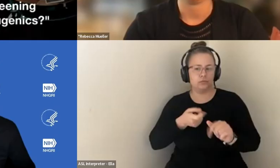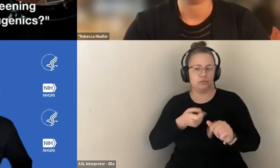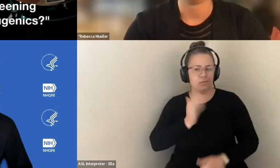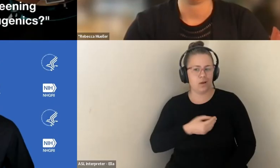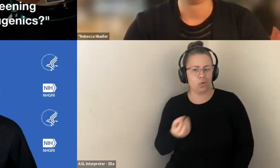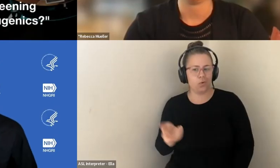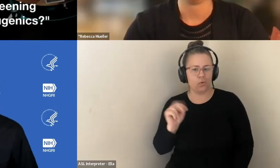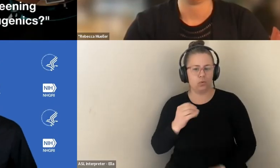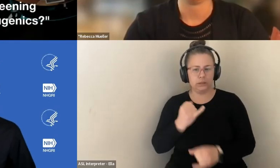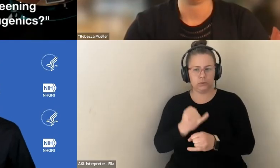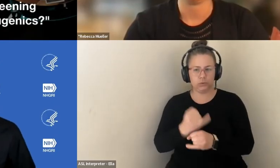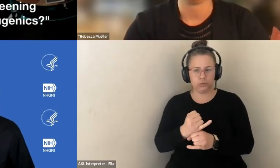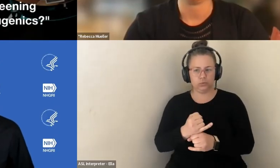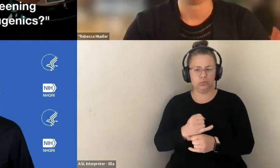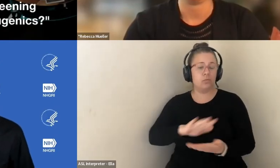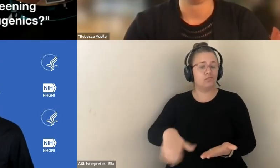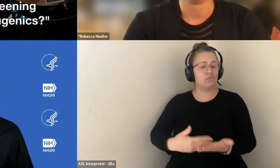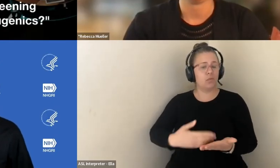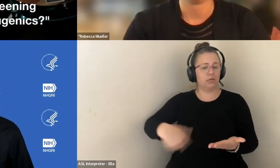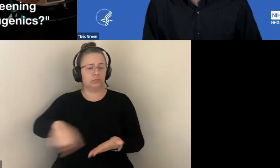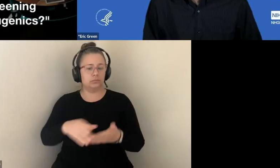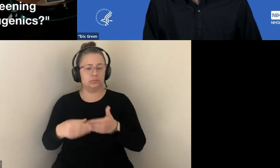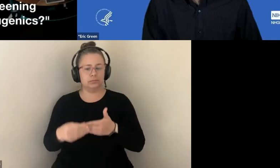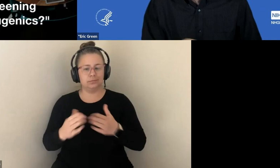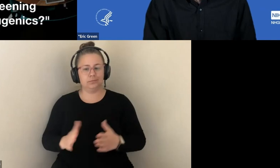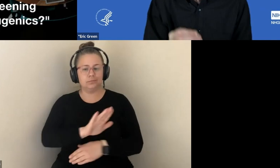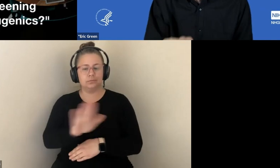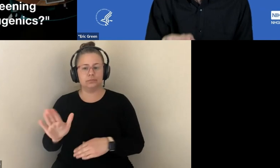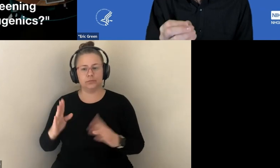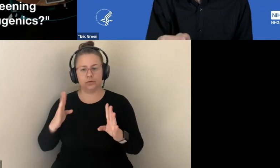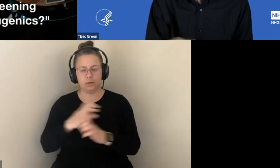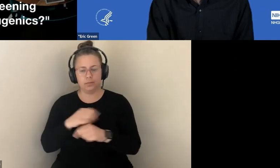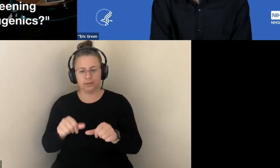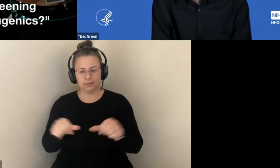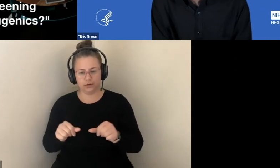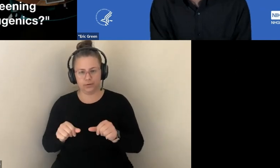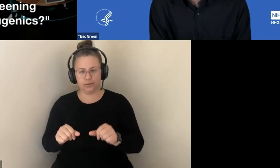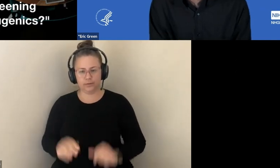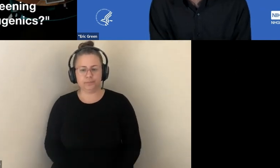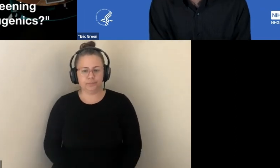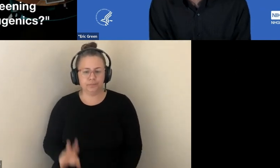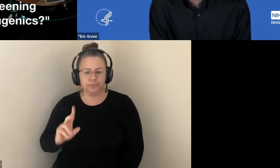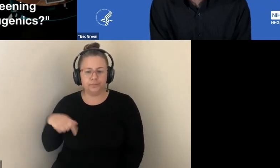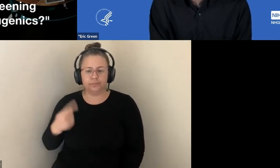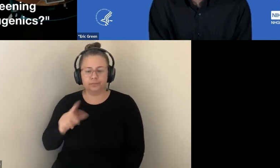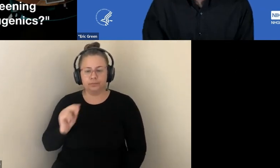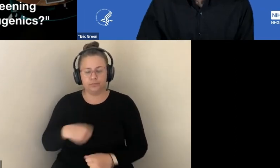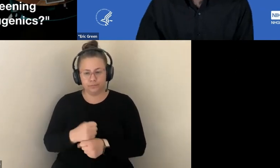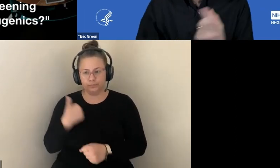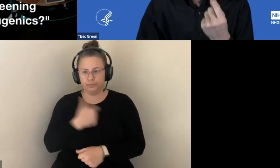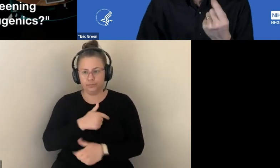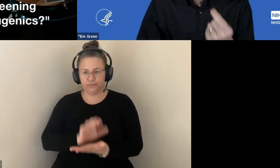FOR MORE THAN 30 YEARS, NHGRI HAS FUNDED RESEARCH ABOUT THE ETHICAL, LEGAL, AND SOCIAL IMPLICATIONS OF GENOMICS RESEARCH.